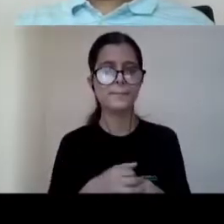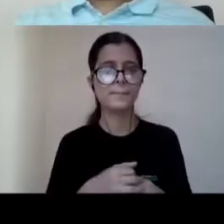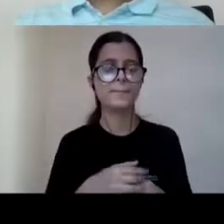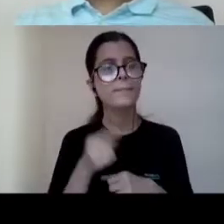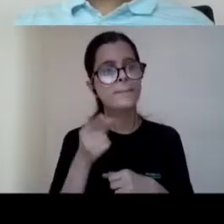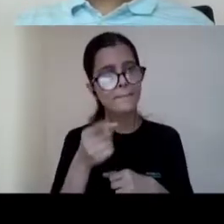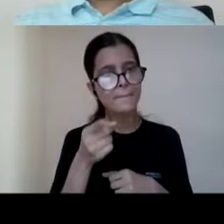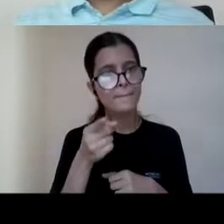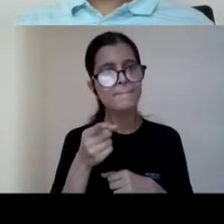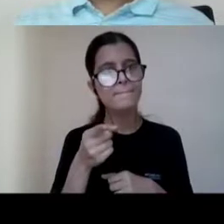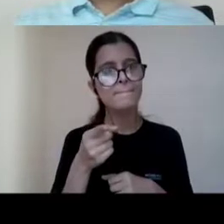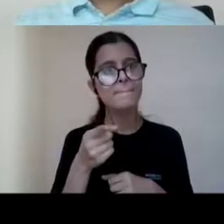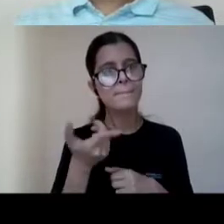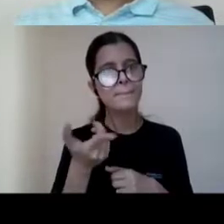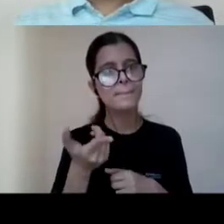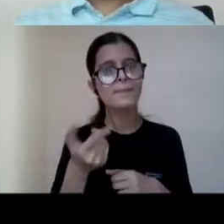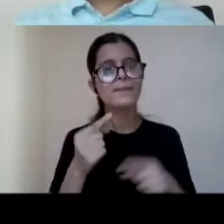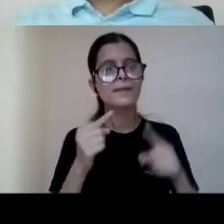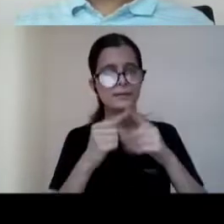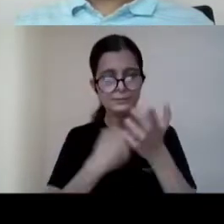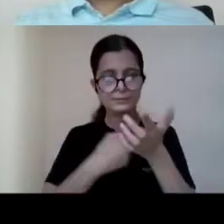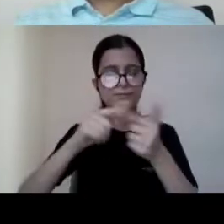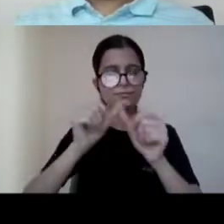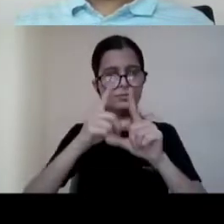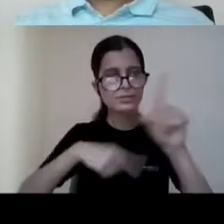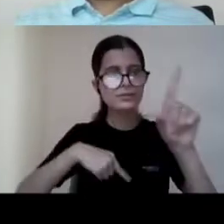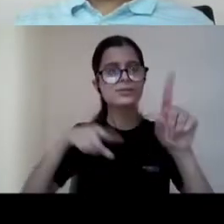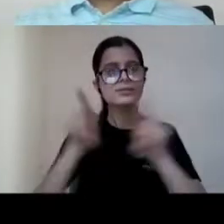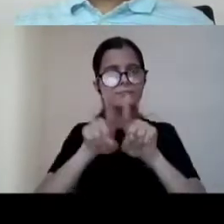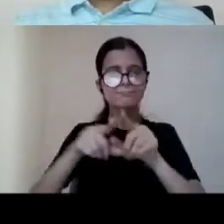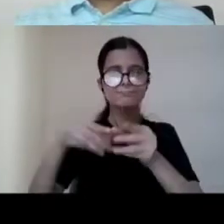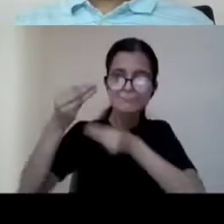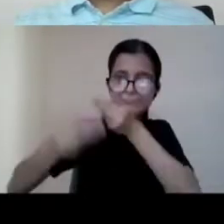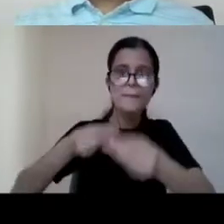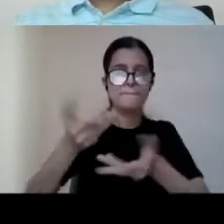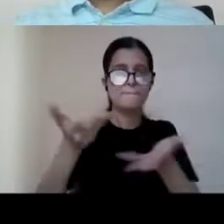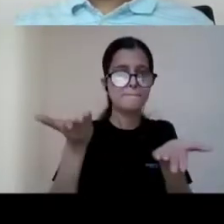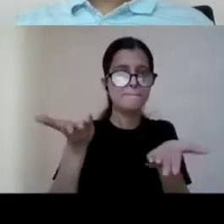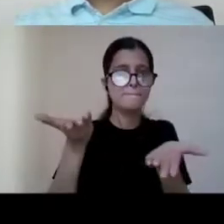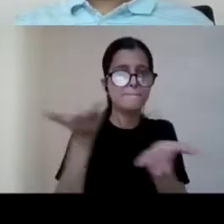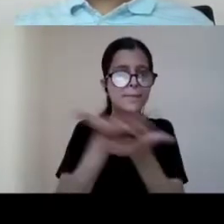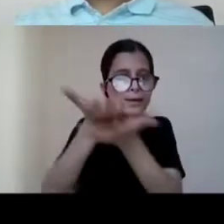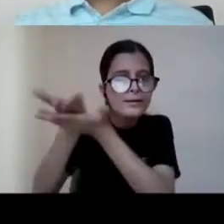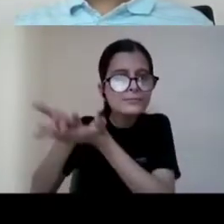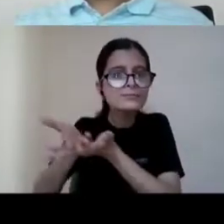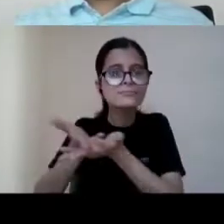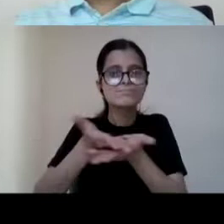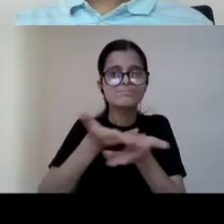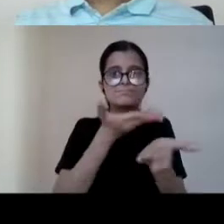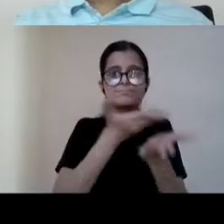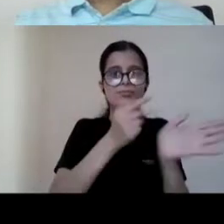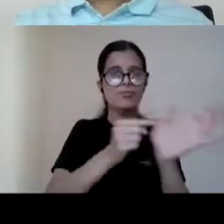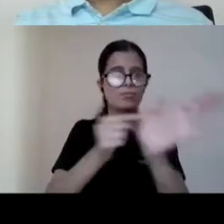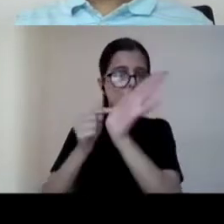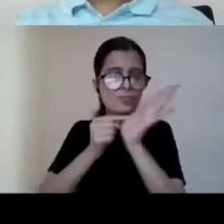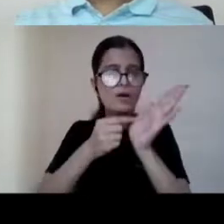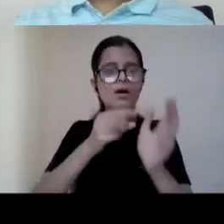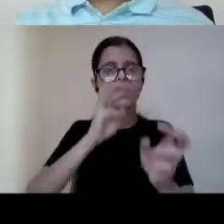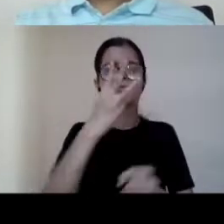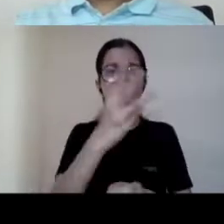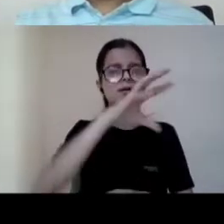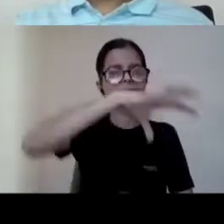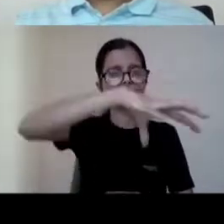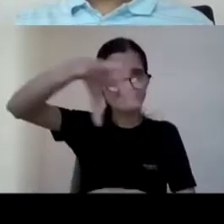actually wipo took this matter up on the proposal of at least three countries which supported